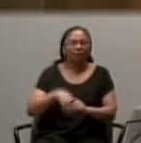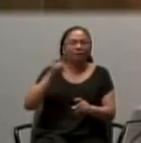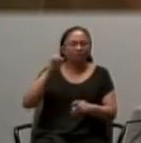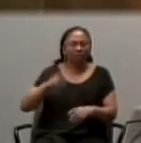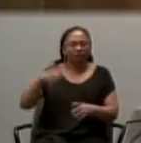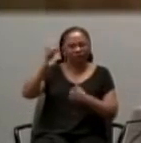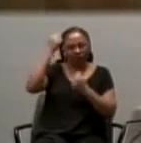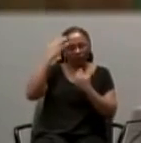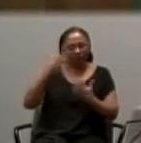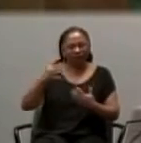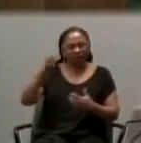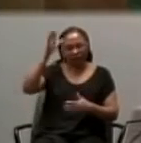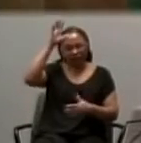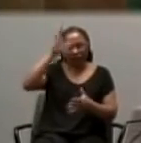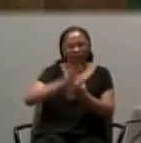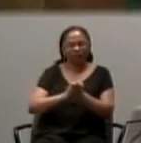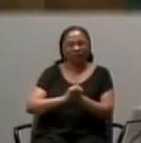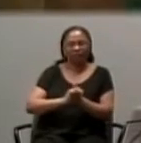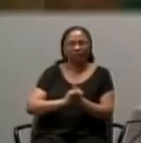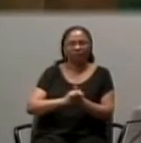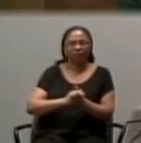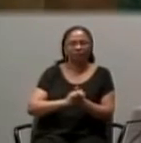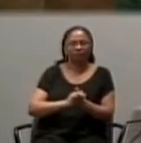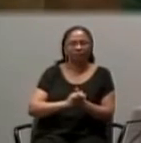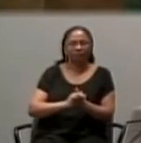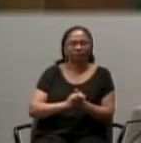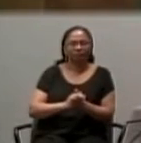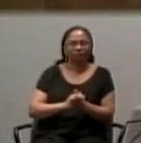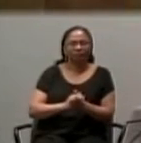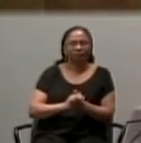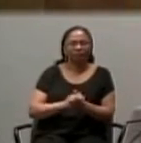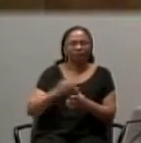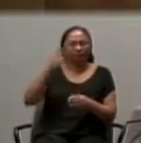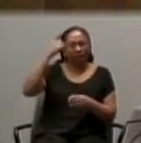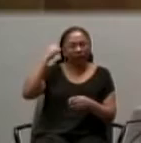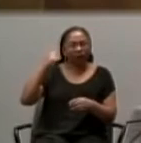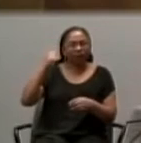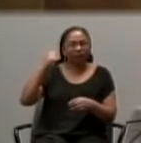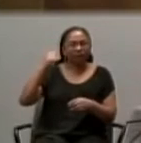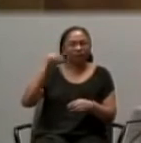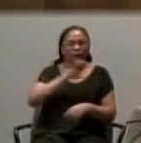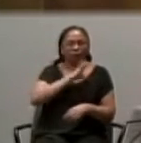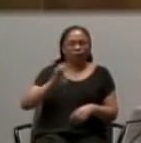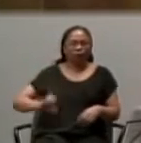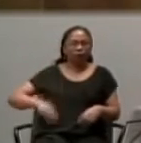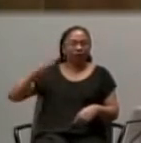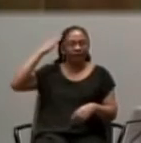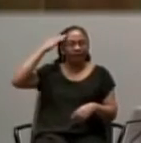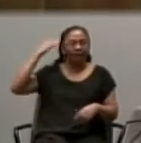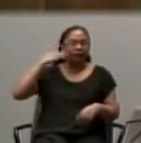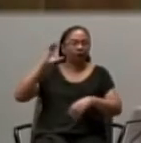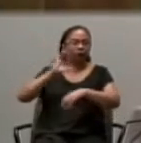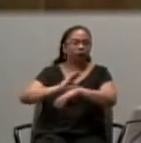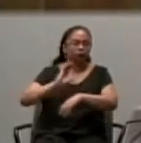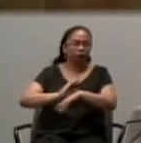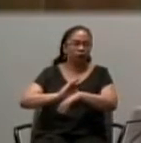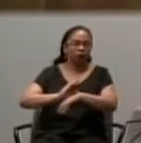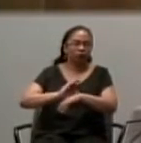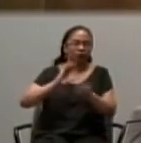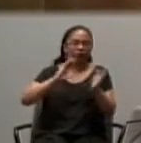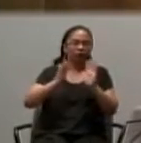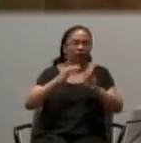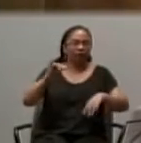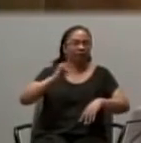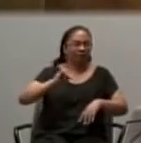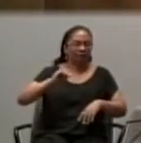Since as Christ is head of the church, And saves the whole body, So is a husband the head of his wife. And as the